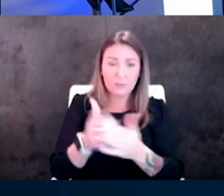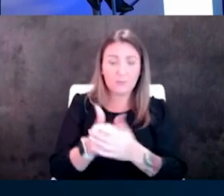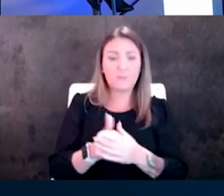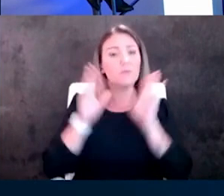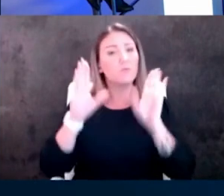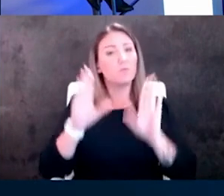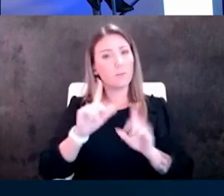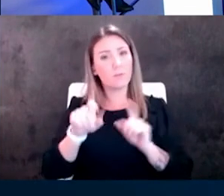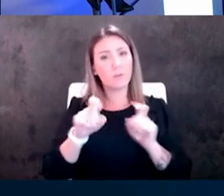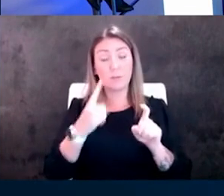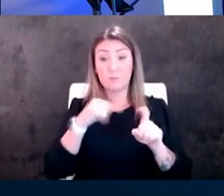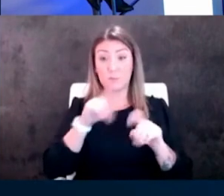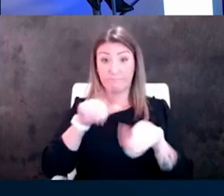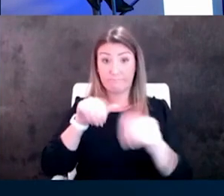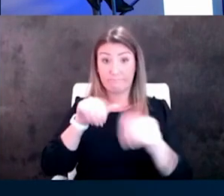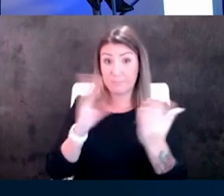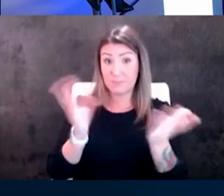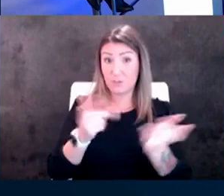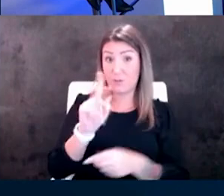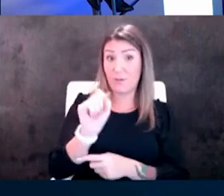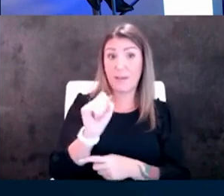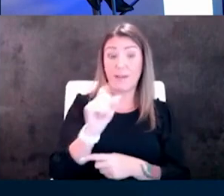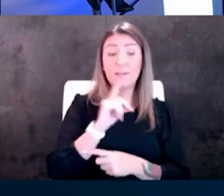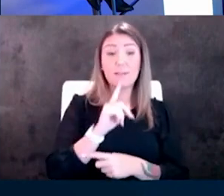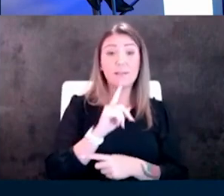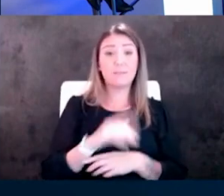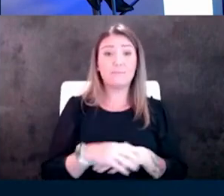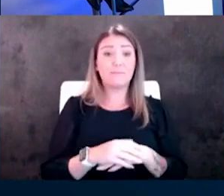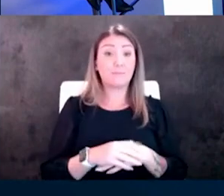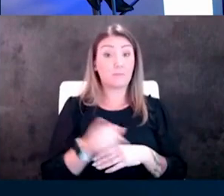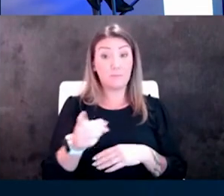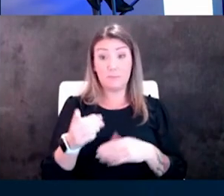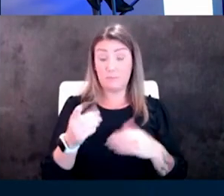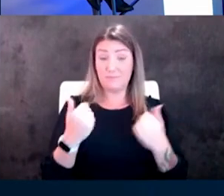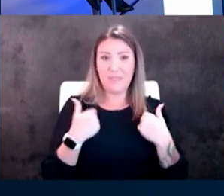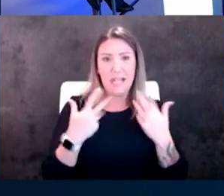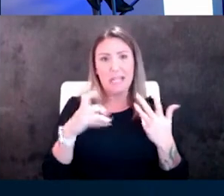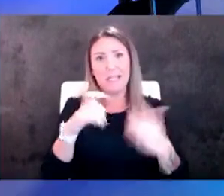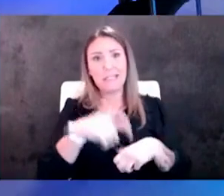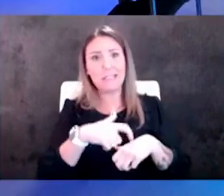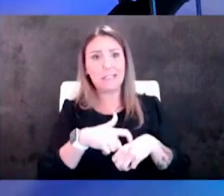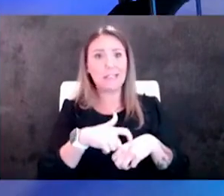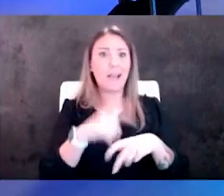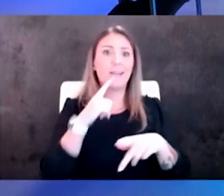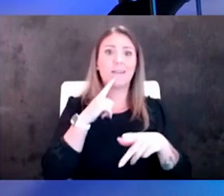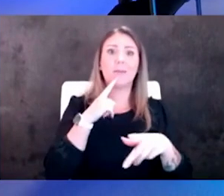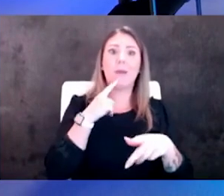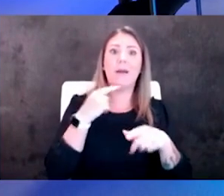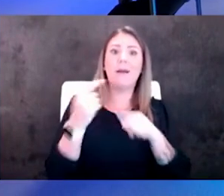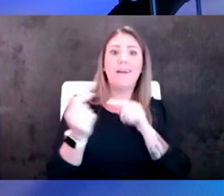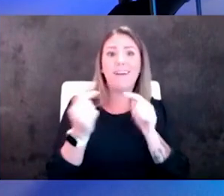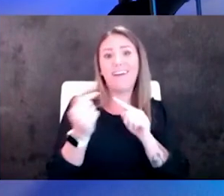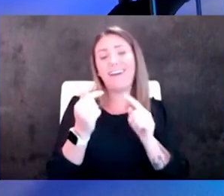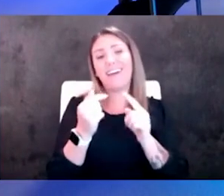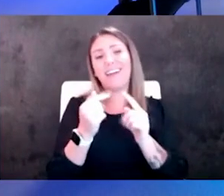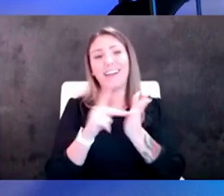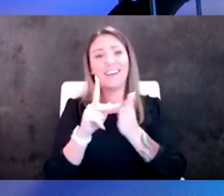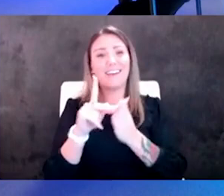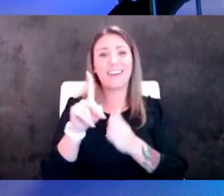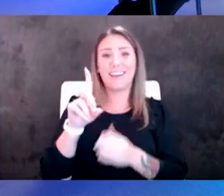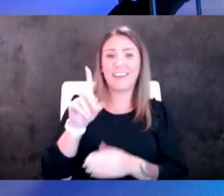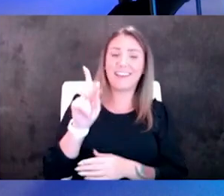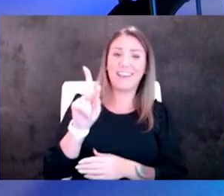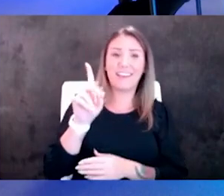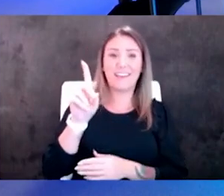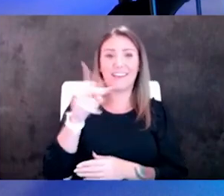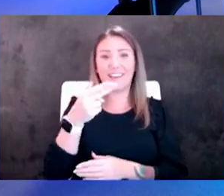faced here in kansas dr mosher and again you've spent this time you wrestled with us as secretary of kdhe and now we have like some of the most i mean the